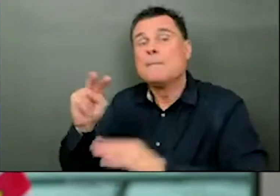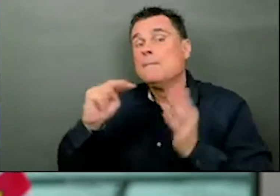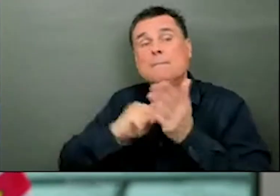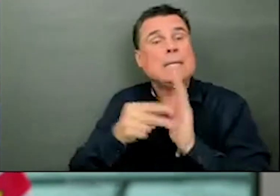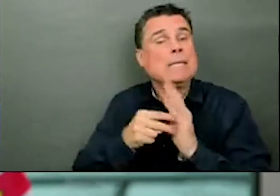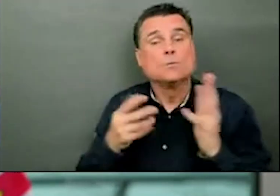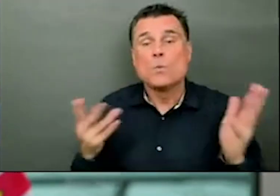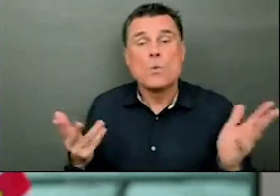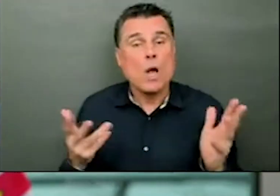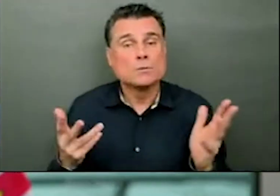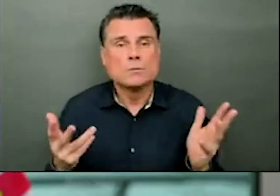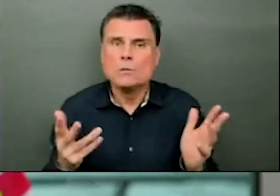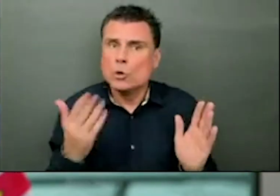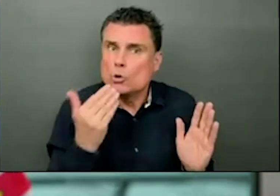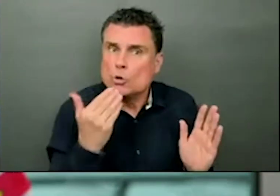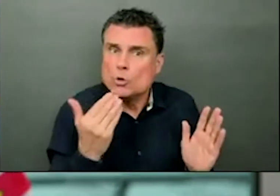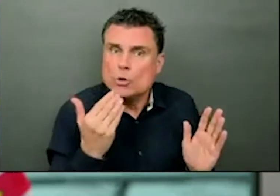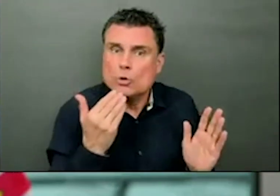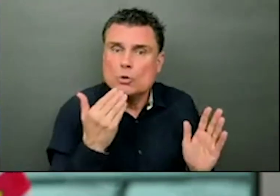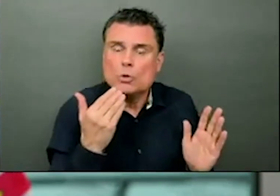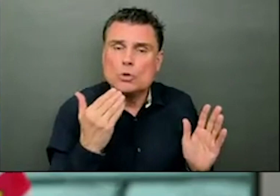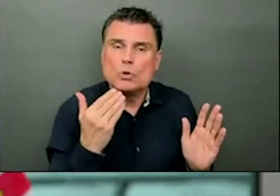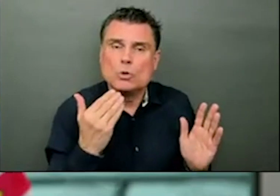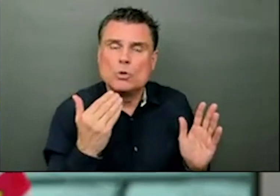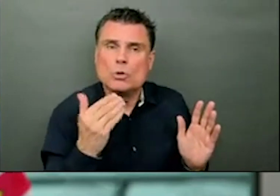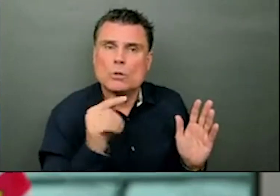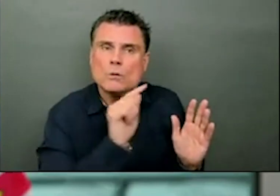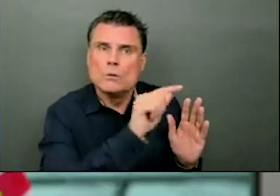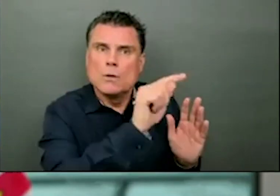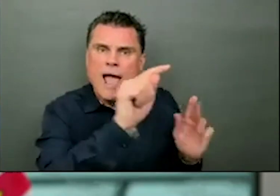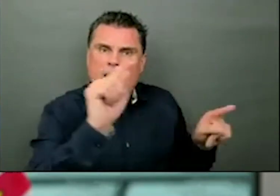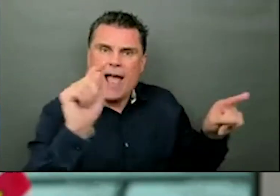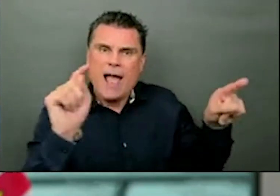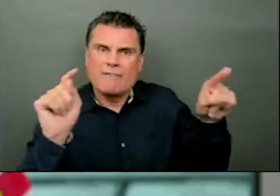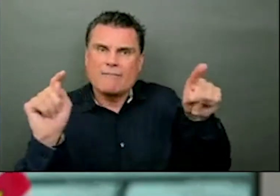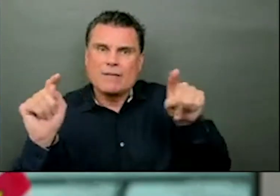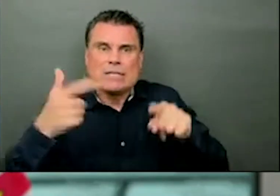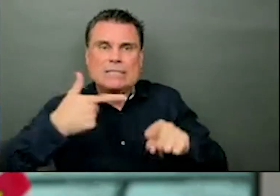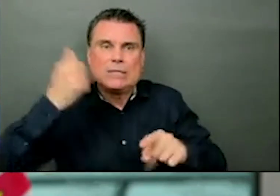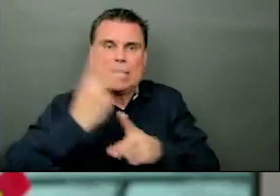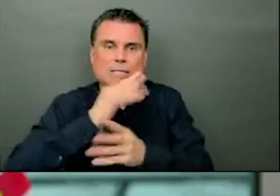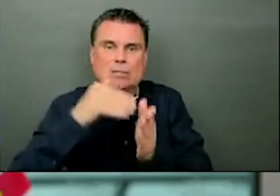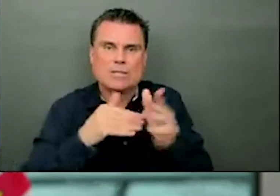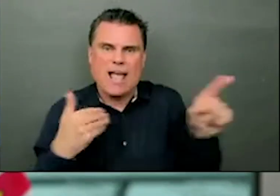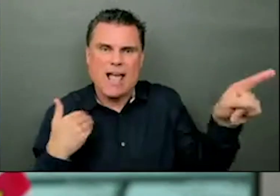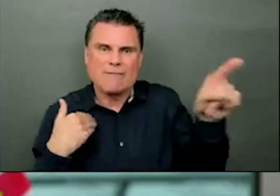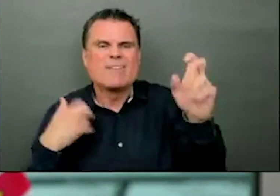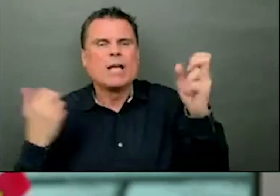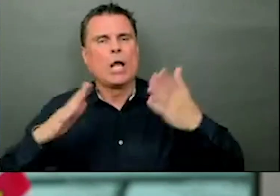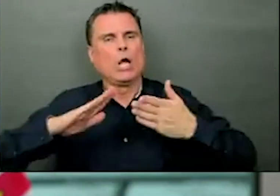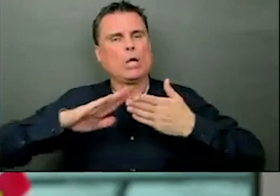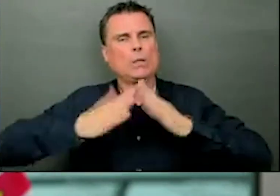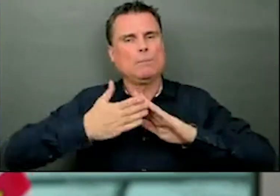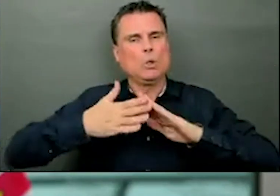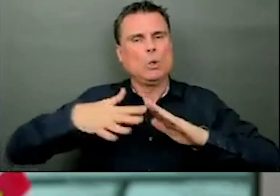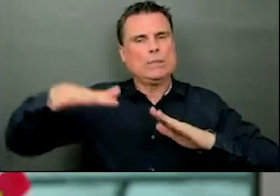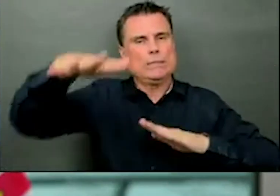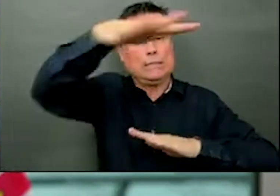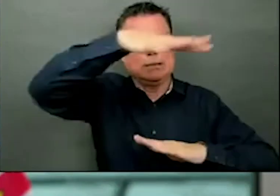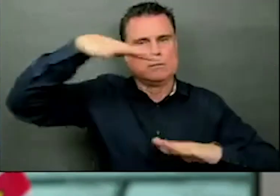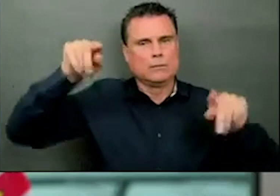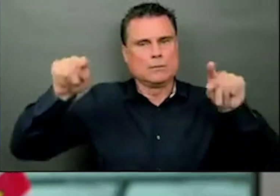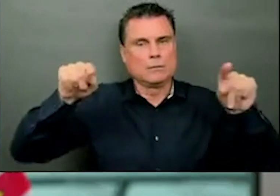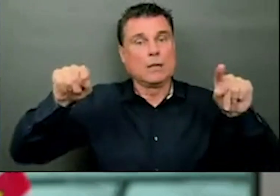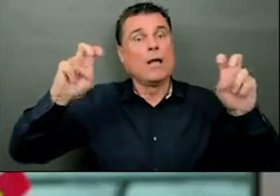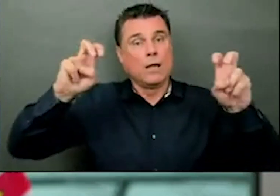people who are not immunized and if it's a healthcare worker and they do become infected, the chances of them passing it on to